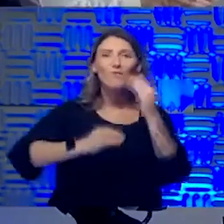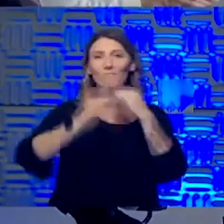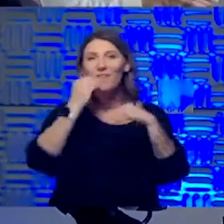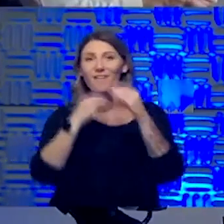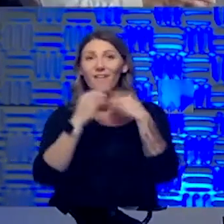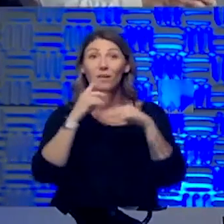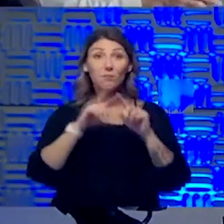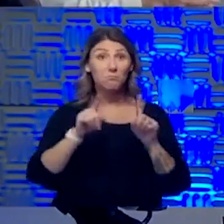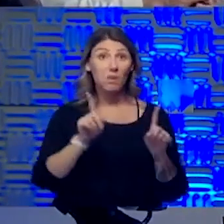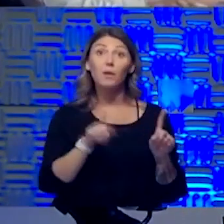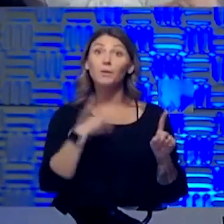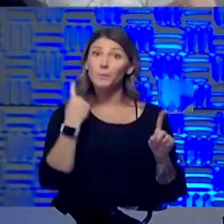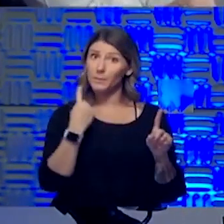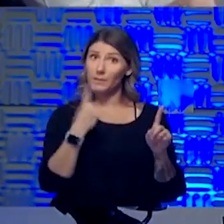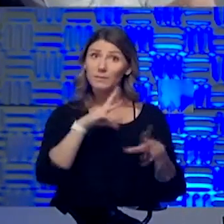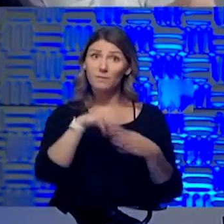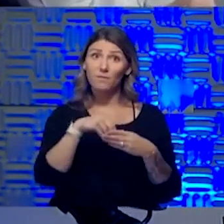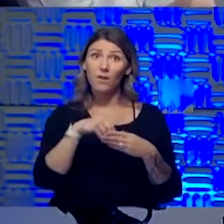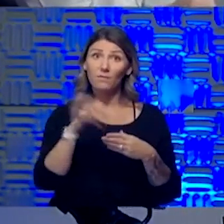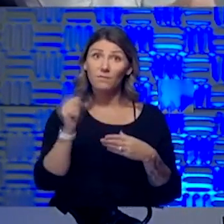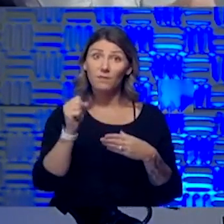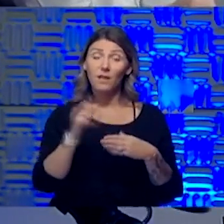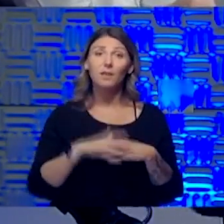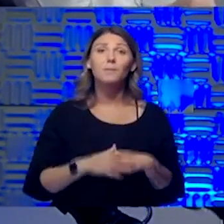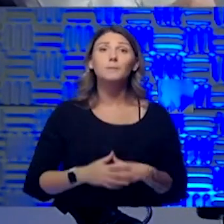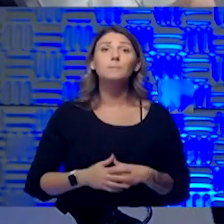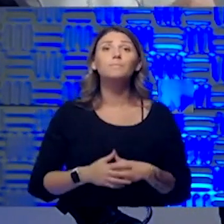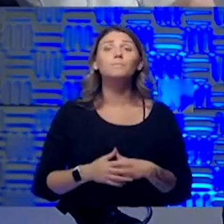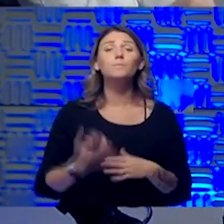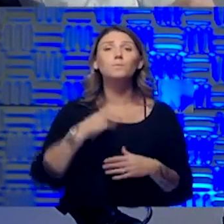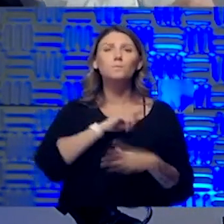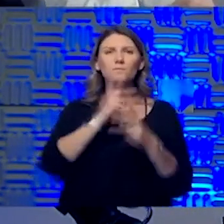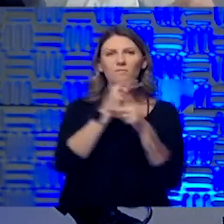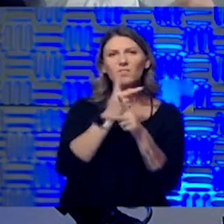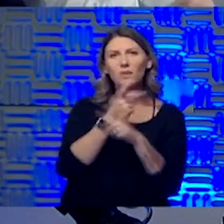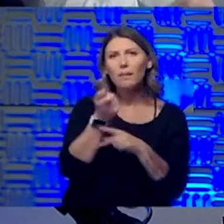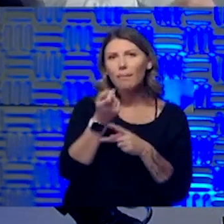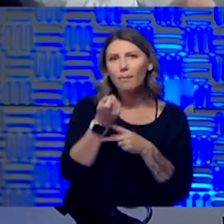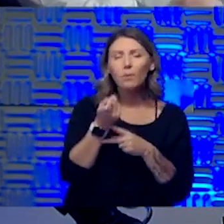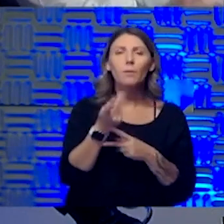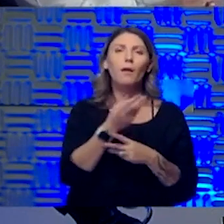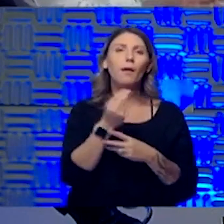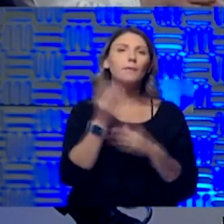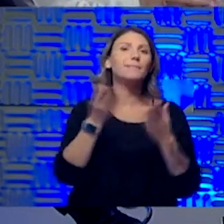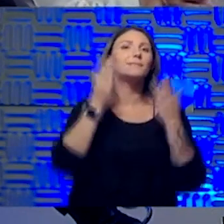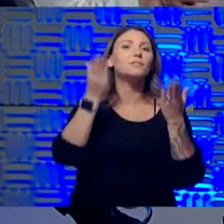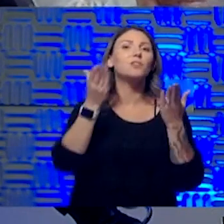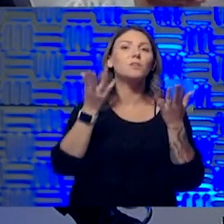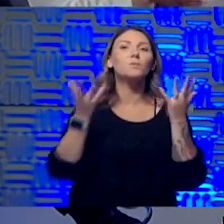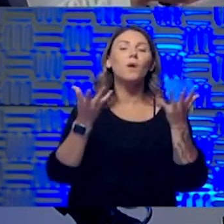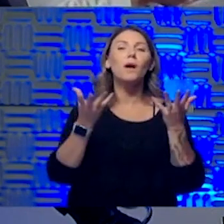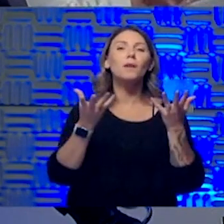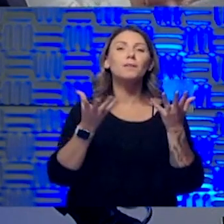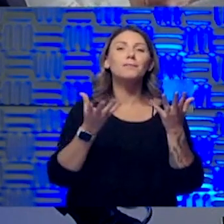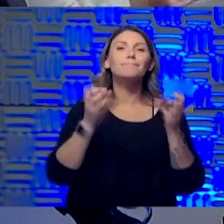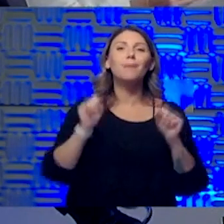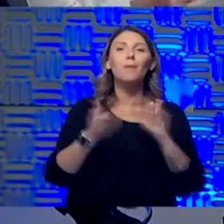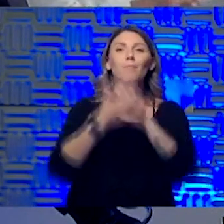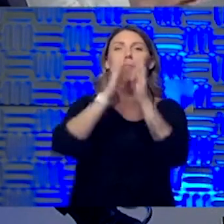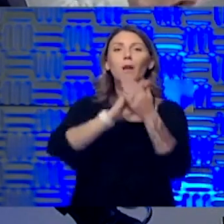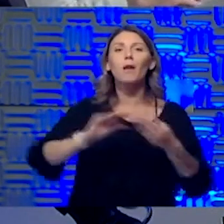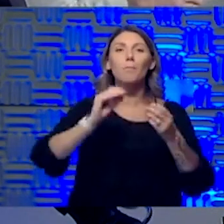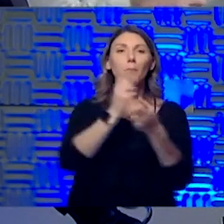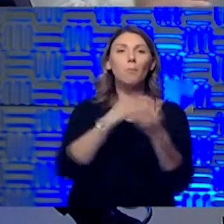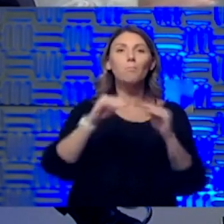is, there's a risk to it. Let's kind of, let's find our way through this a little bit and, and, and make some suggestions of what will make a safer environment than a less safe